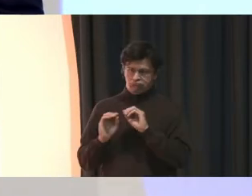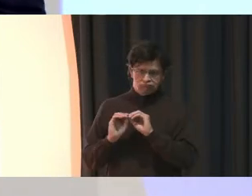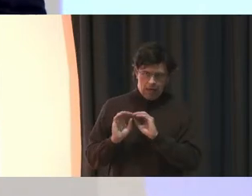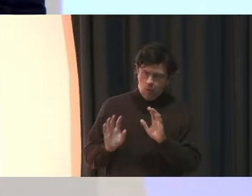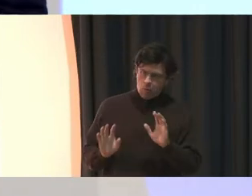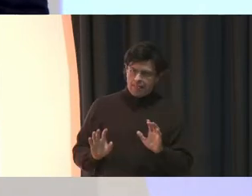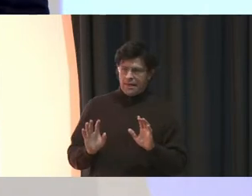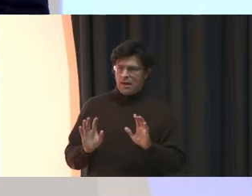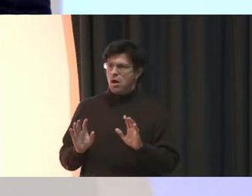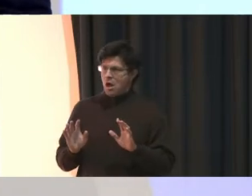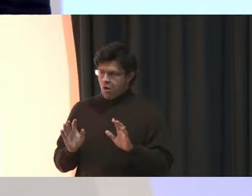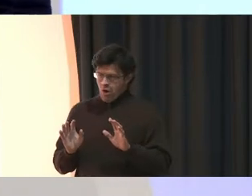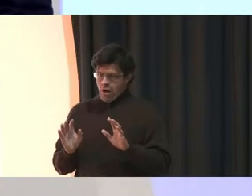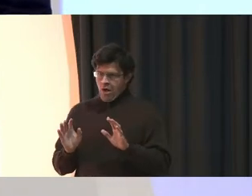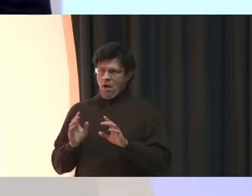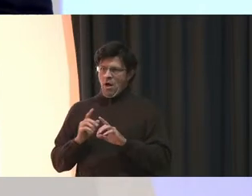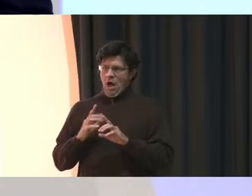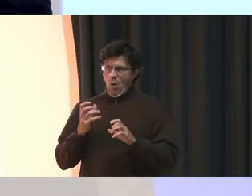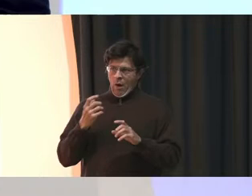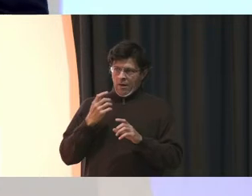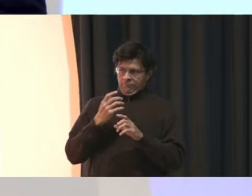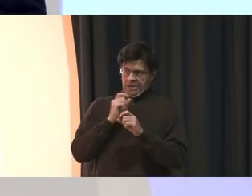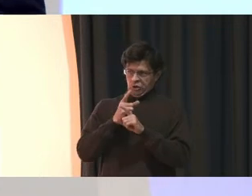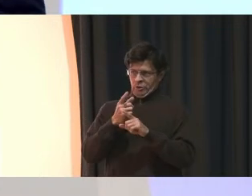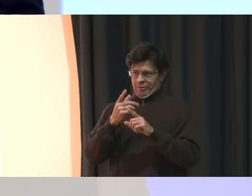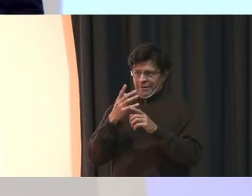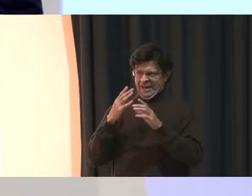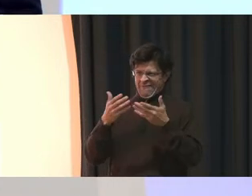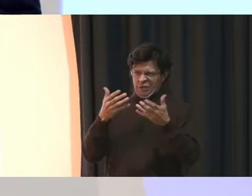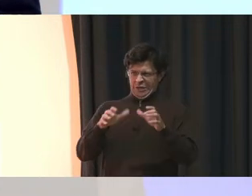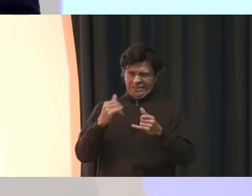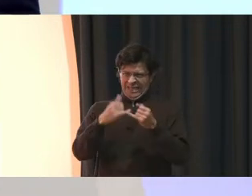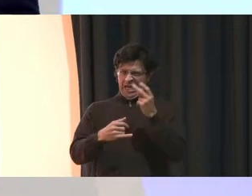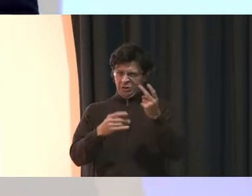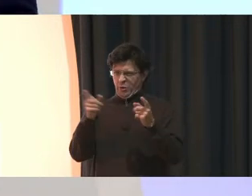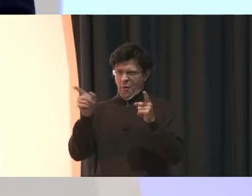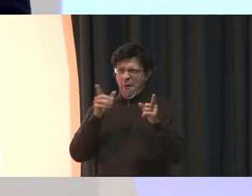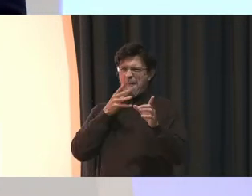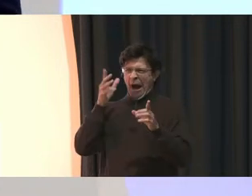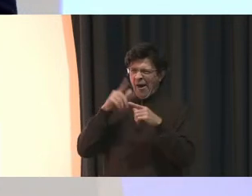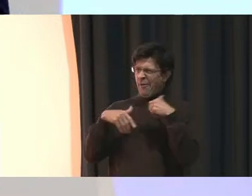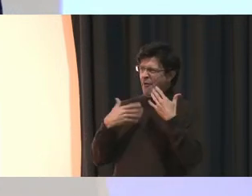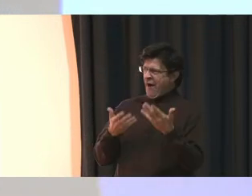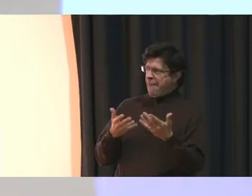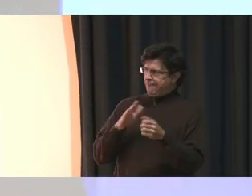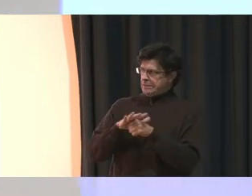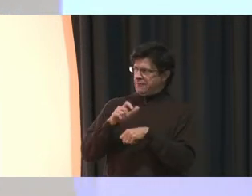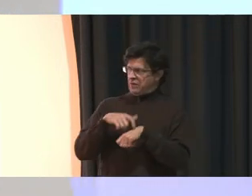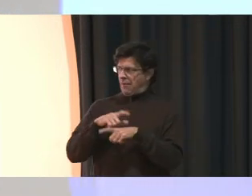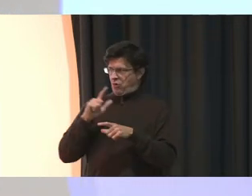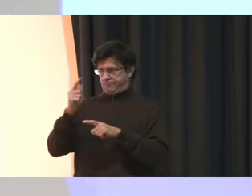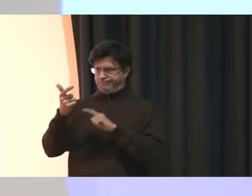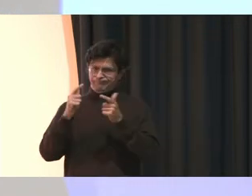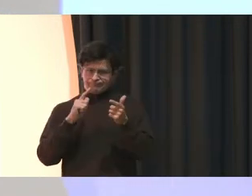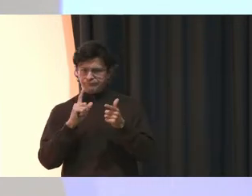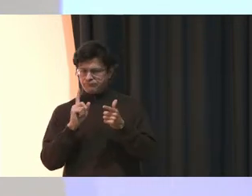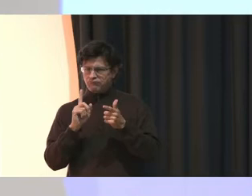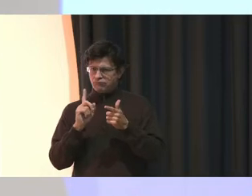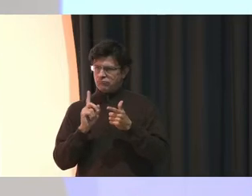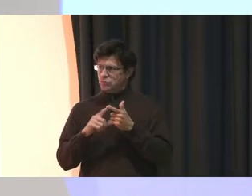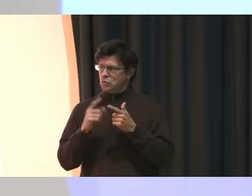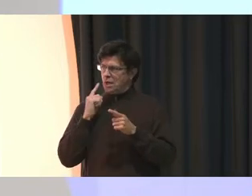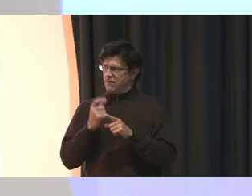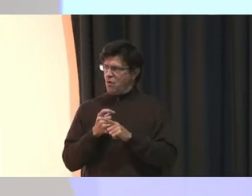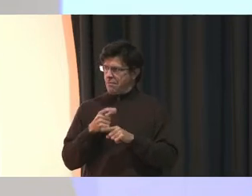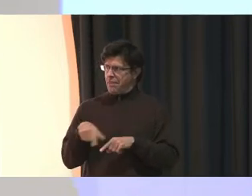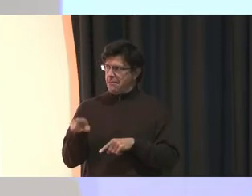And I want to make sure I hear from our last two parents and provide them with adequate time to hear